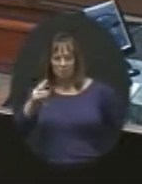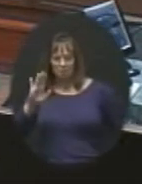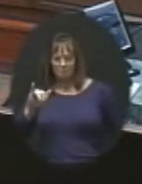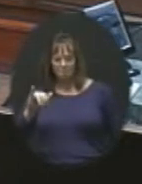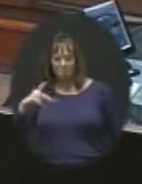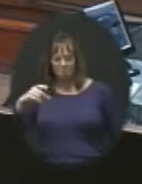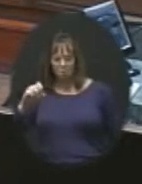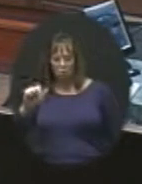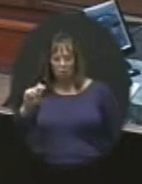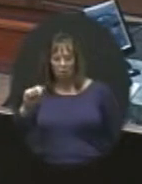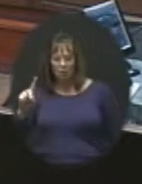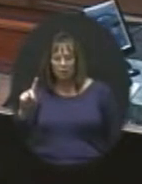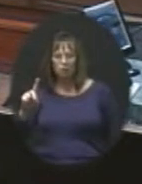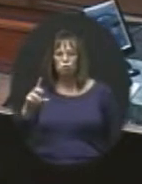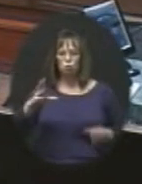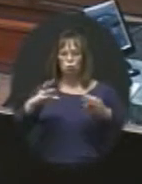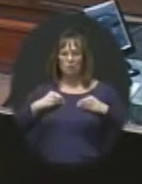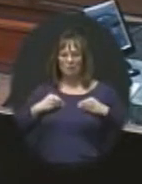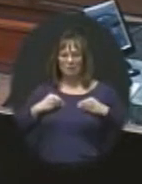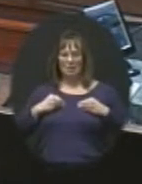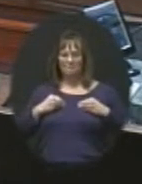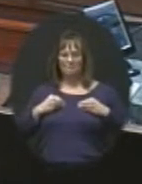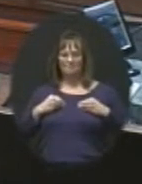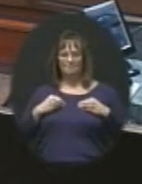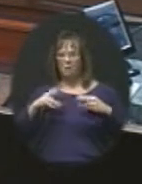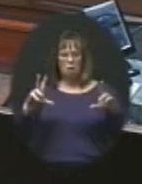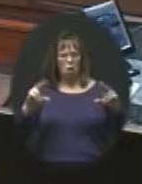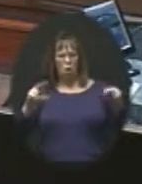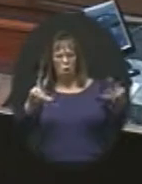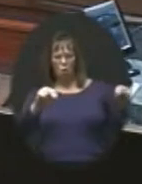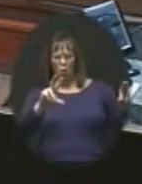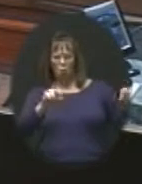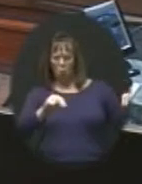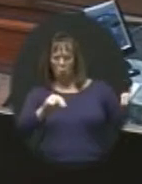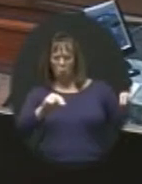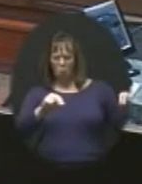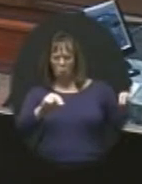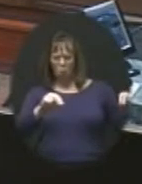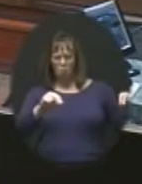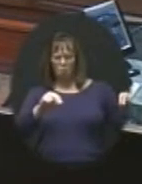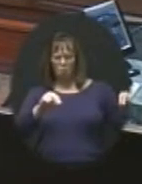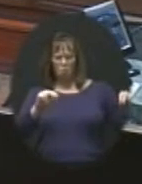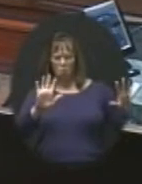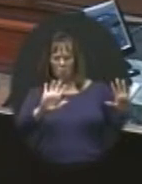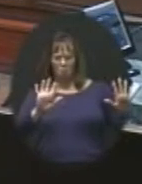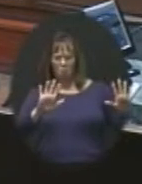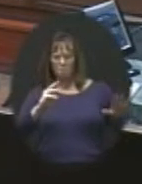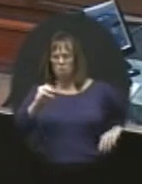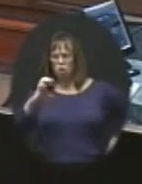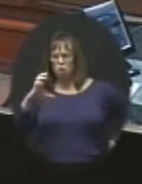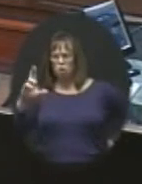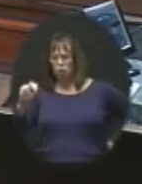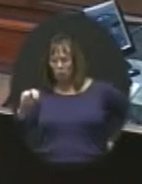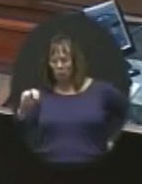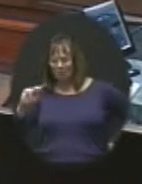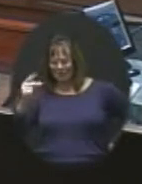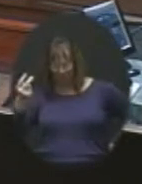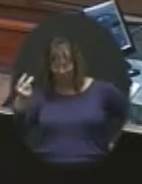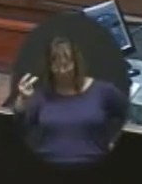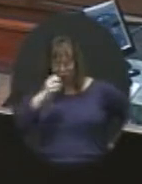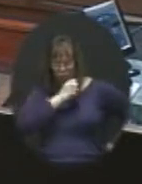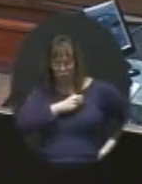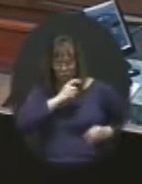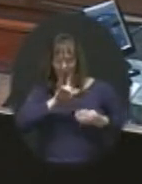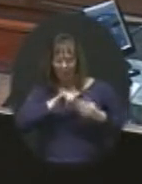Mr. Polin to accept. No. No. Holy crap. Okay. McCune. Mr. McCune. Sorry about that.